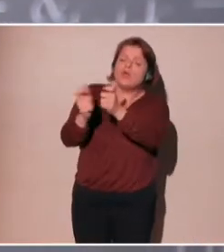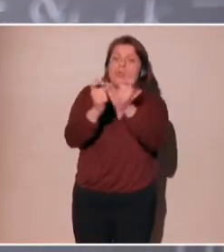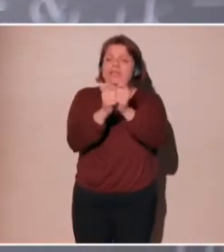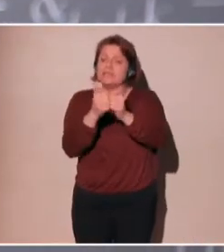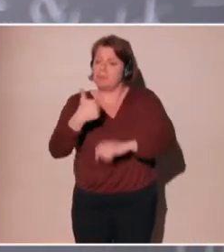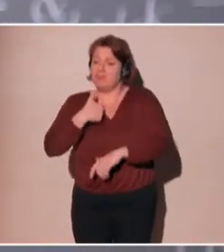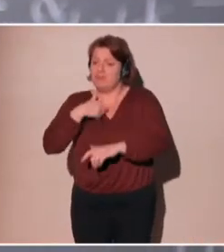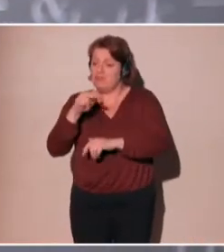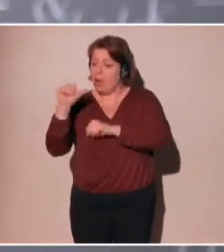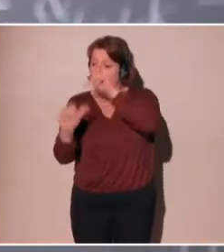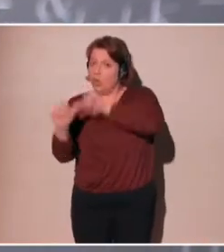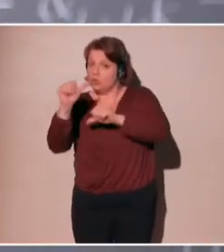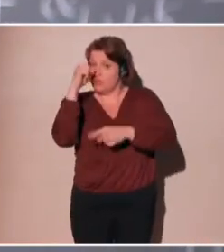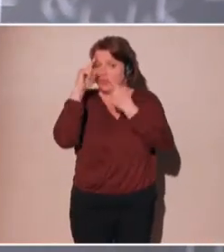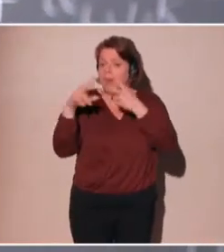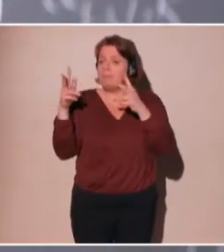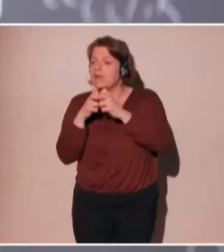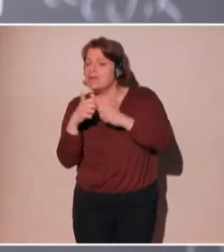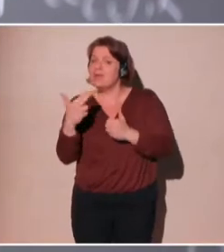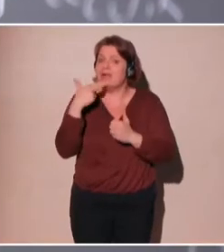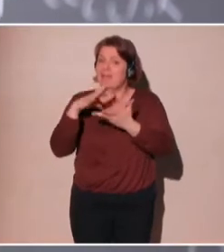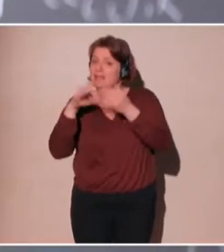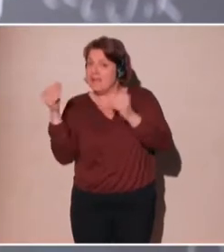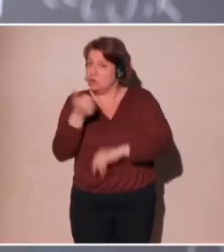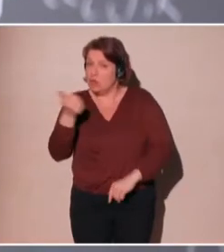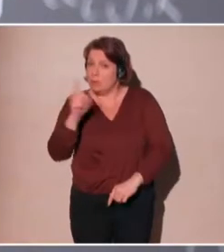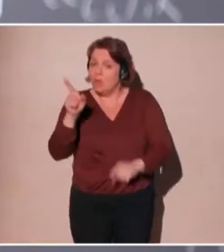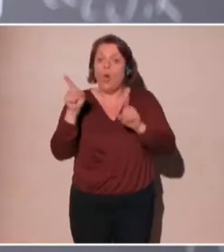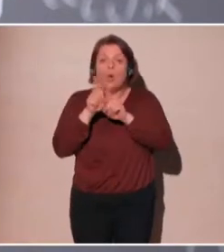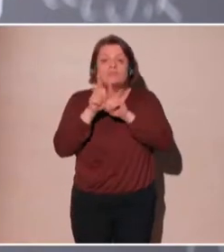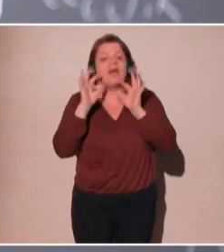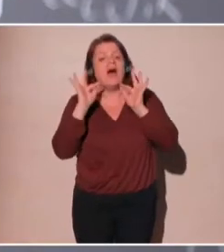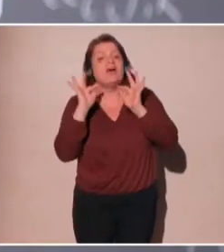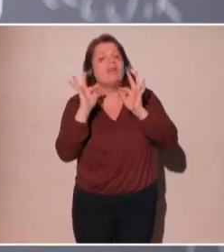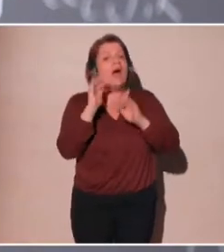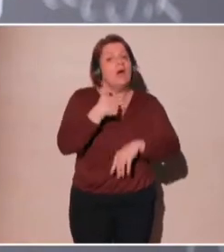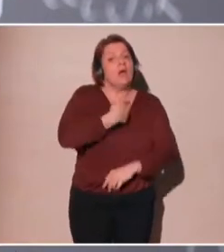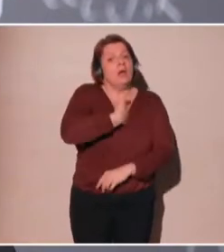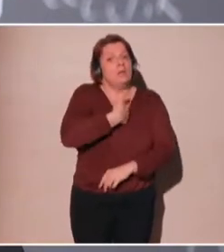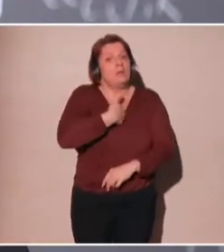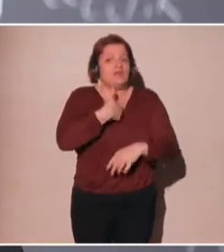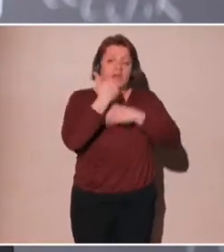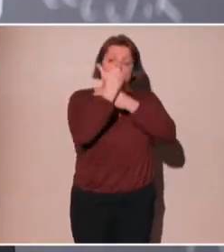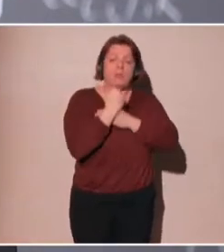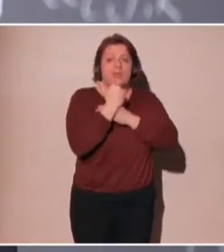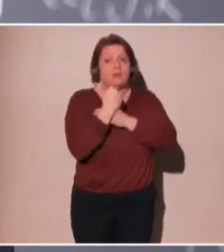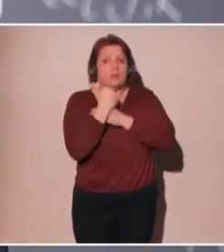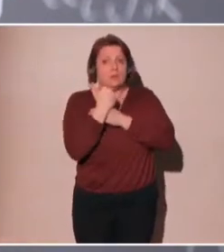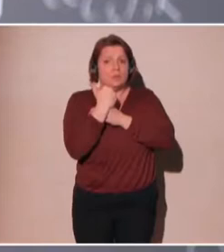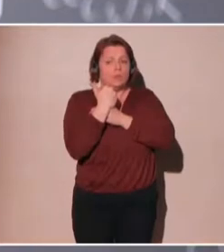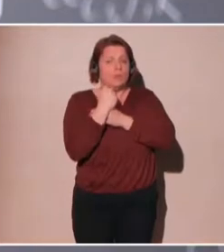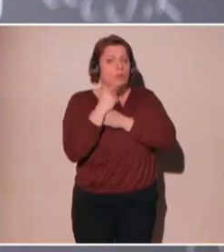there's going to be a competition not only on the price and the design quality but also on respecting privacy.